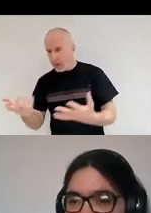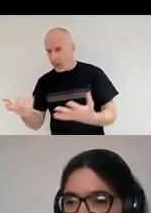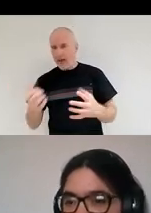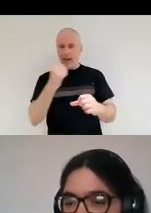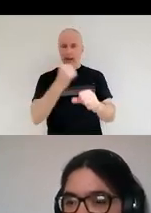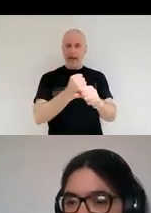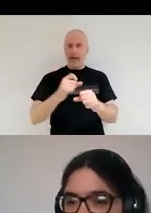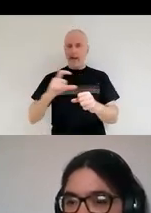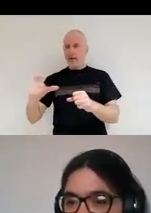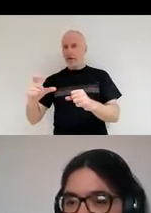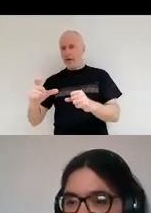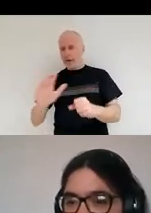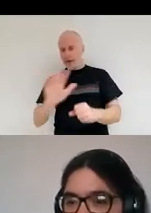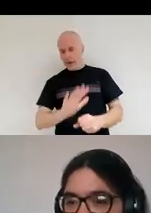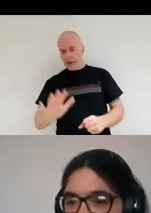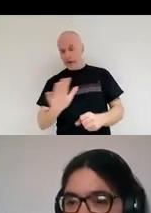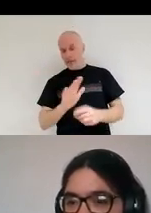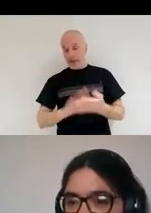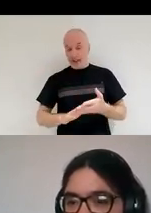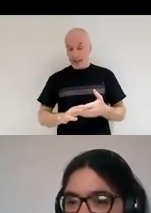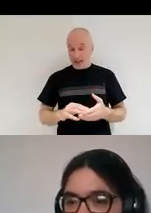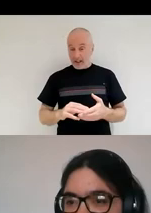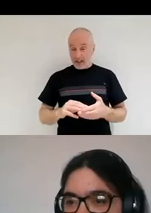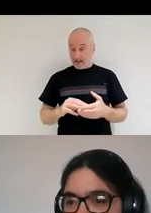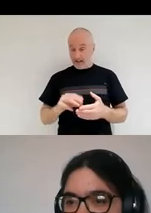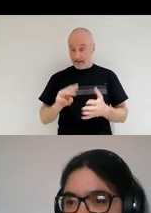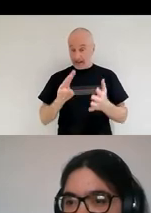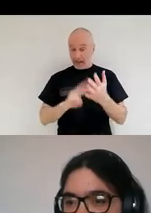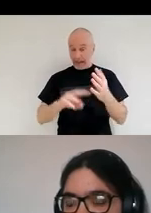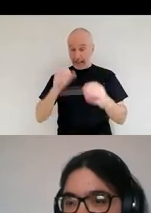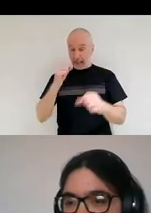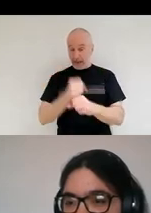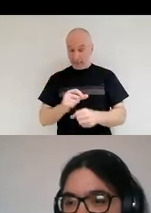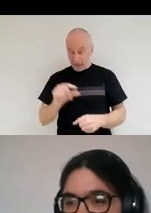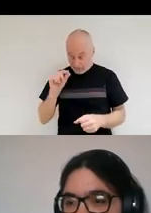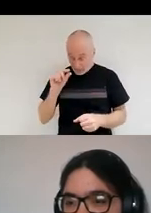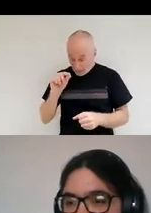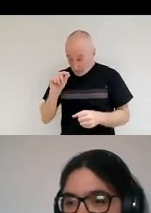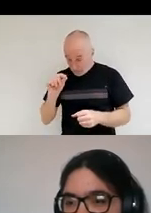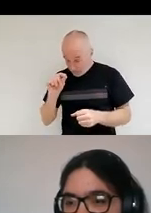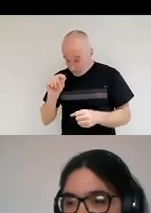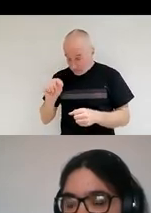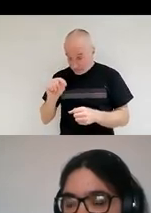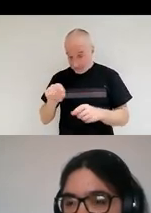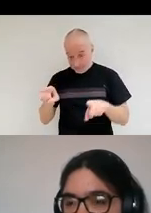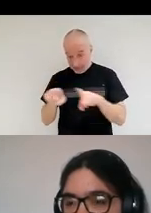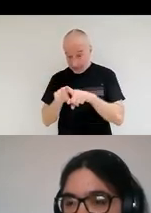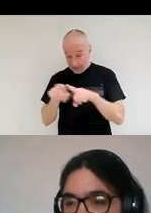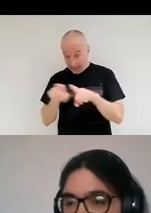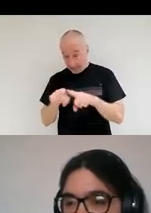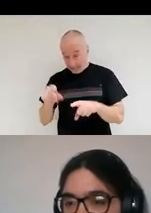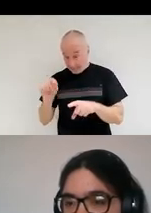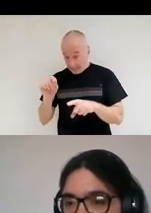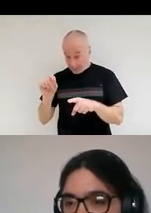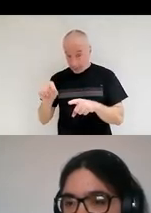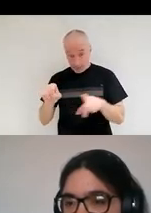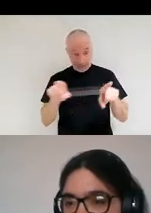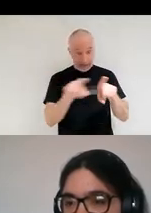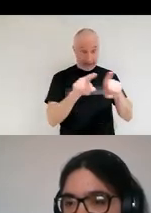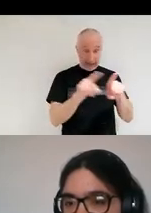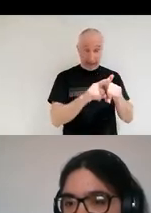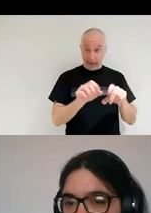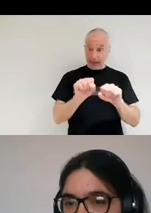Typically, these were only a few milligrams. Are these particles the same composition as your